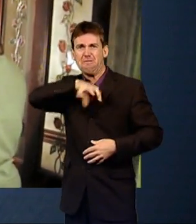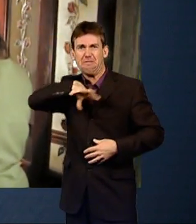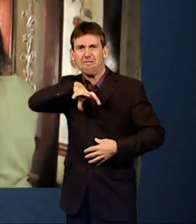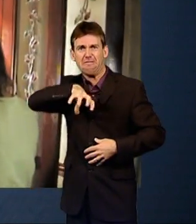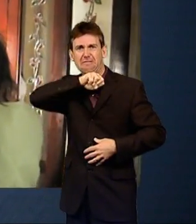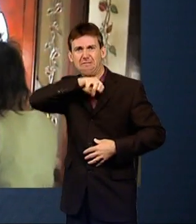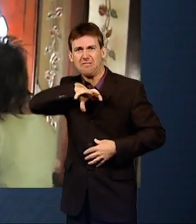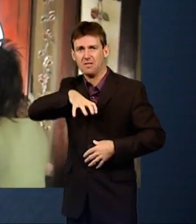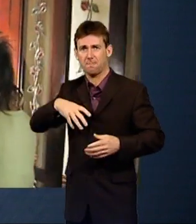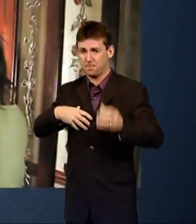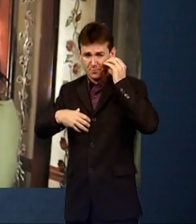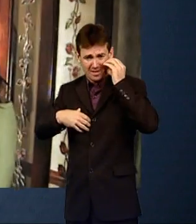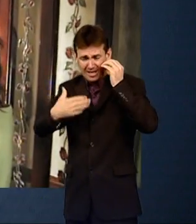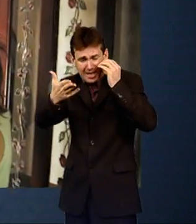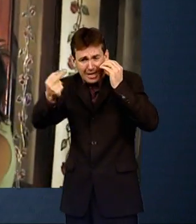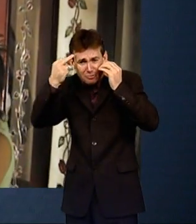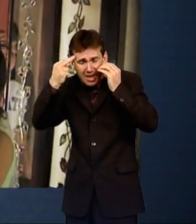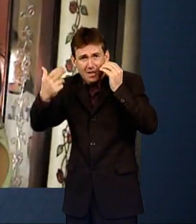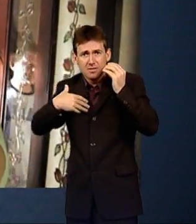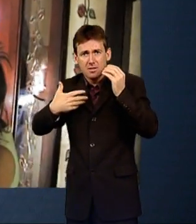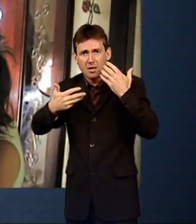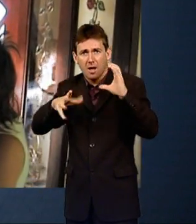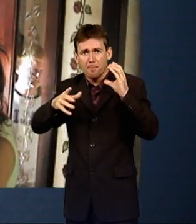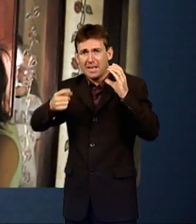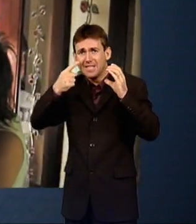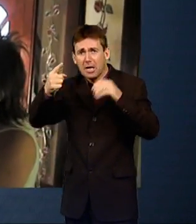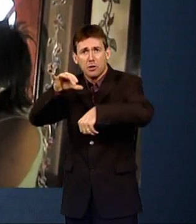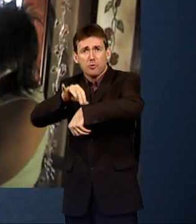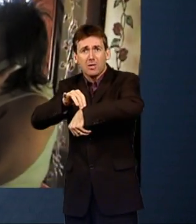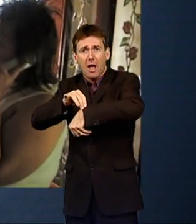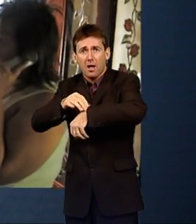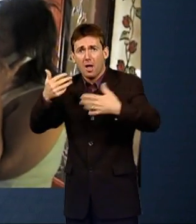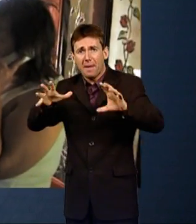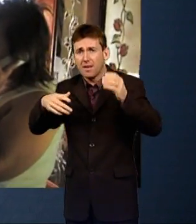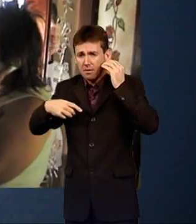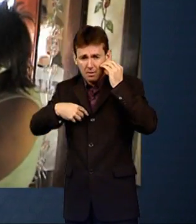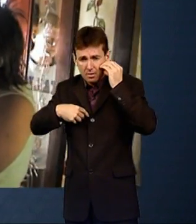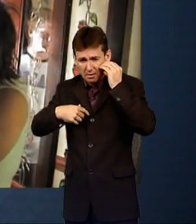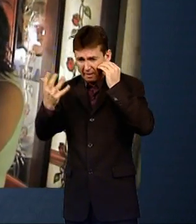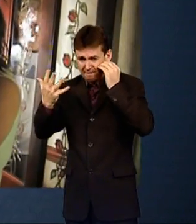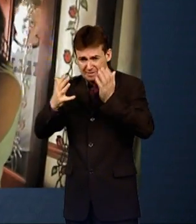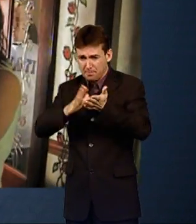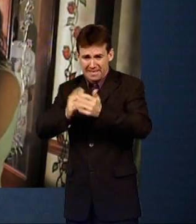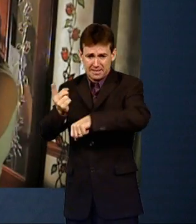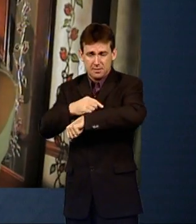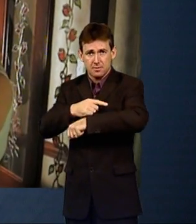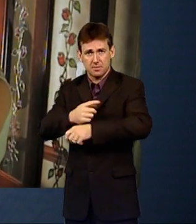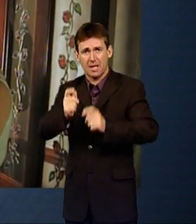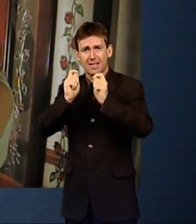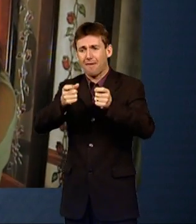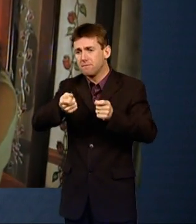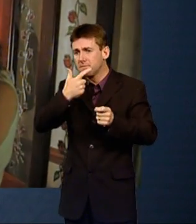Jesus. I've been to the doctors and about, well, 15 minutes ago we gave him two